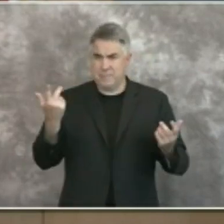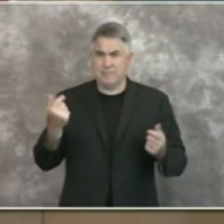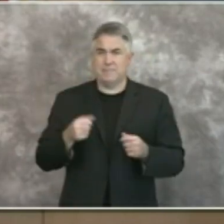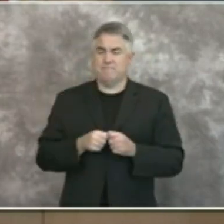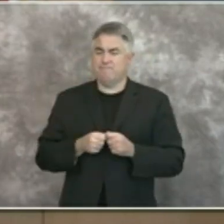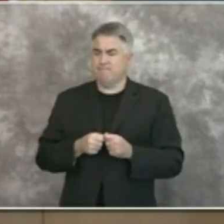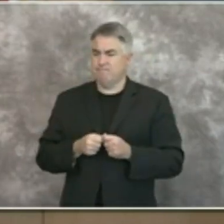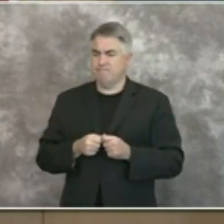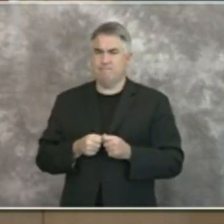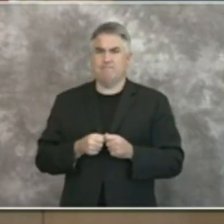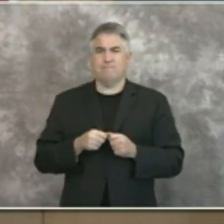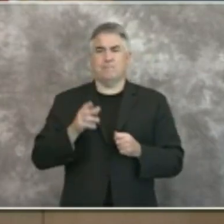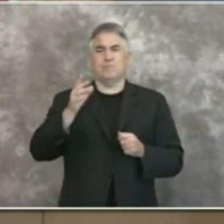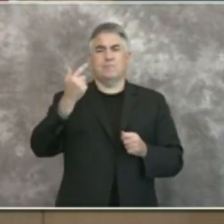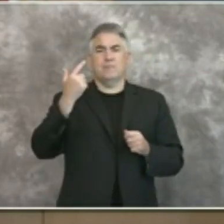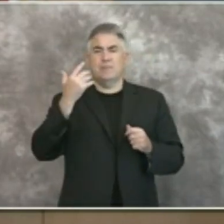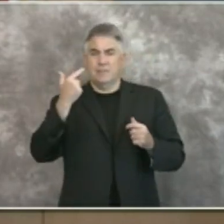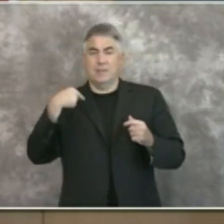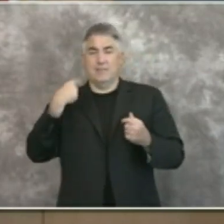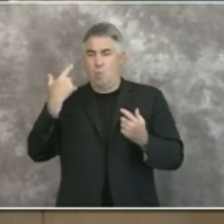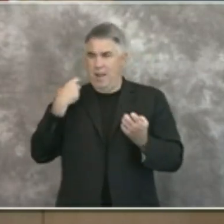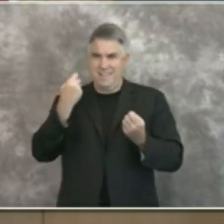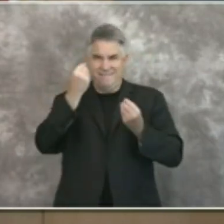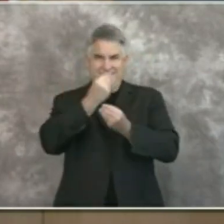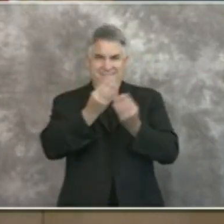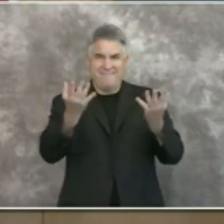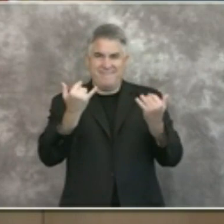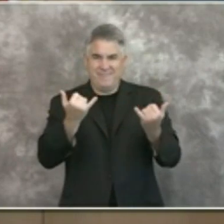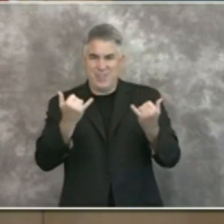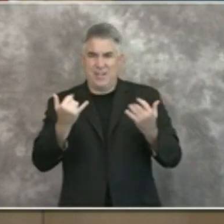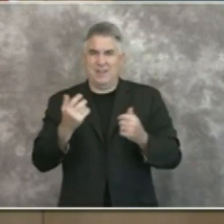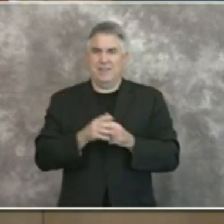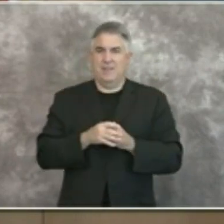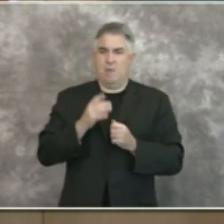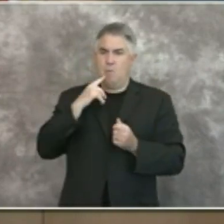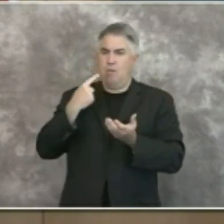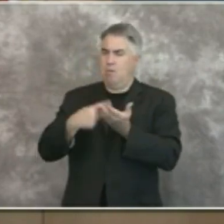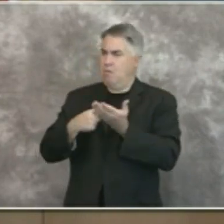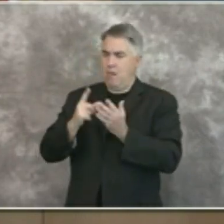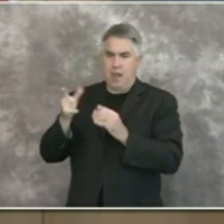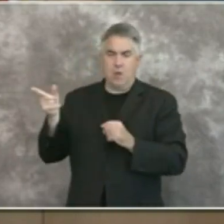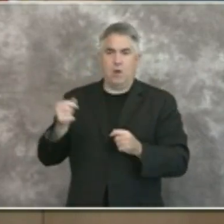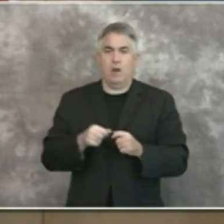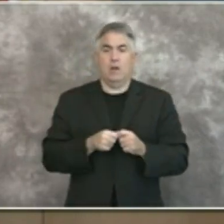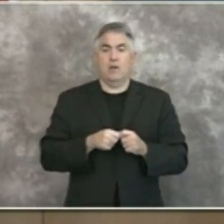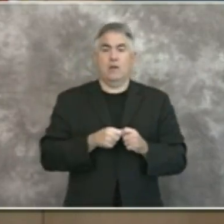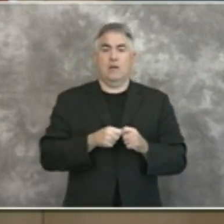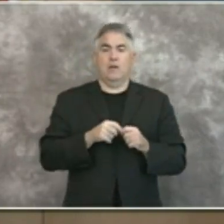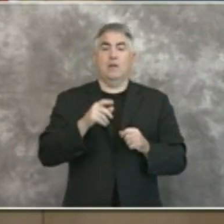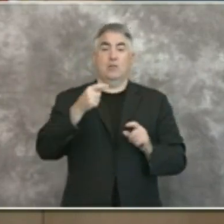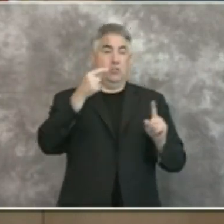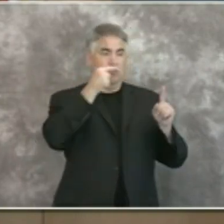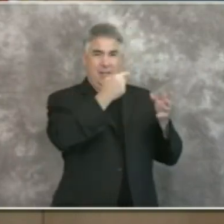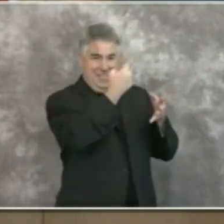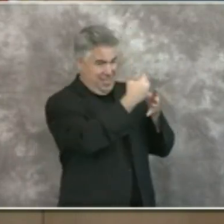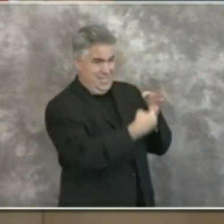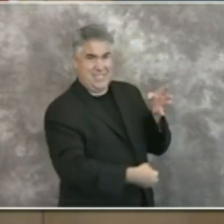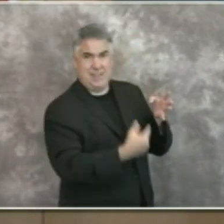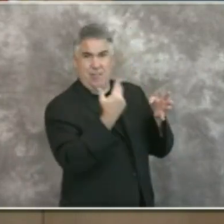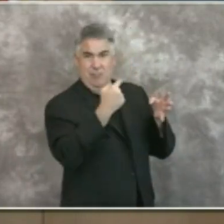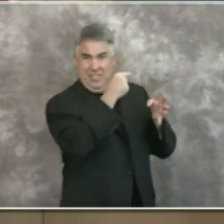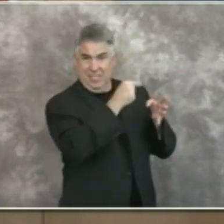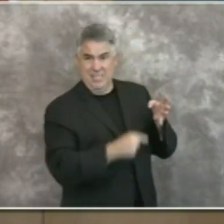we want to I want to share with you today and Dr. Wooten is going to cover it as well our triggers our modified triggers that are guiding our reopening